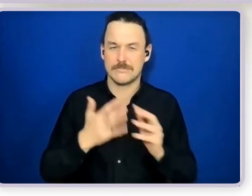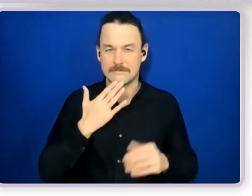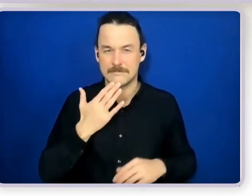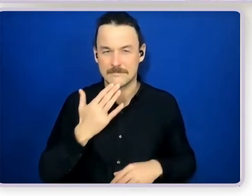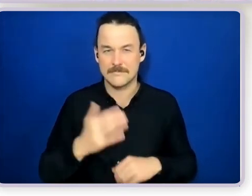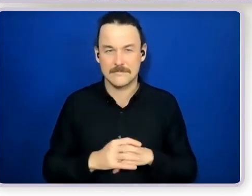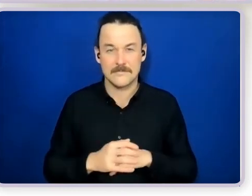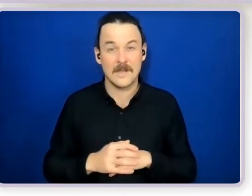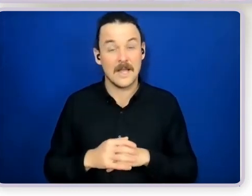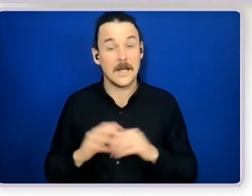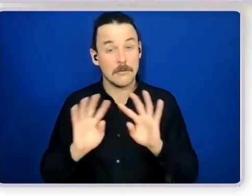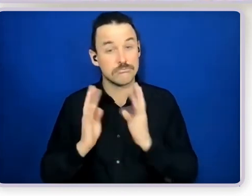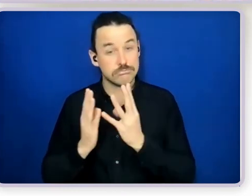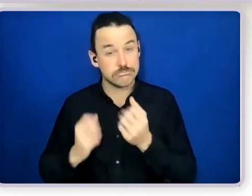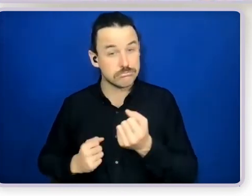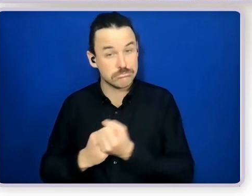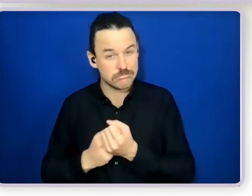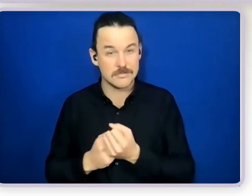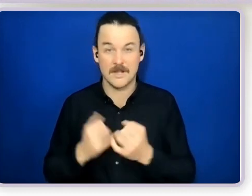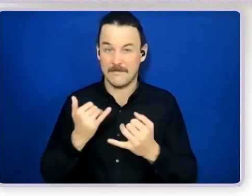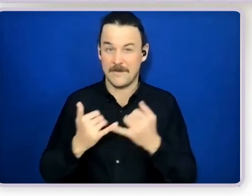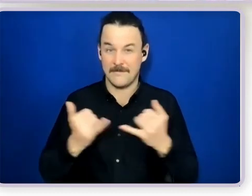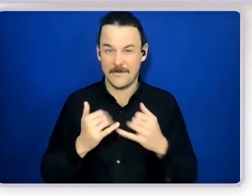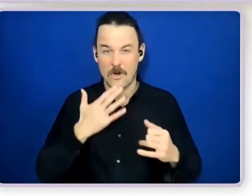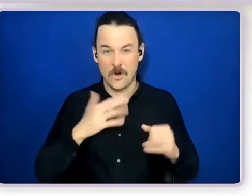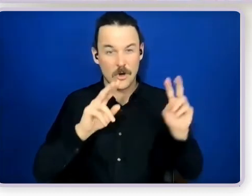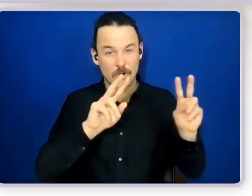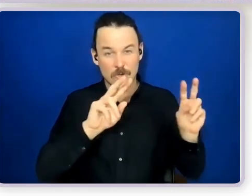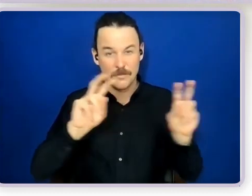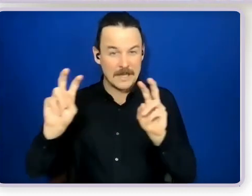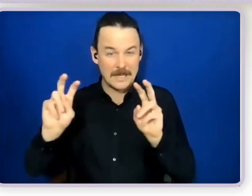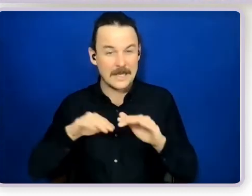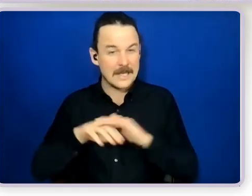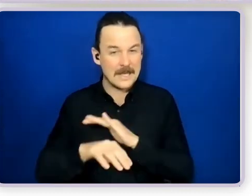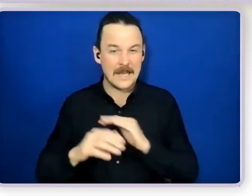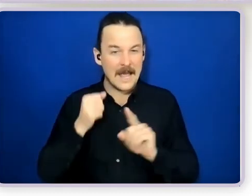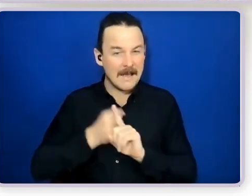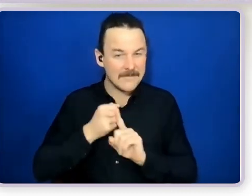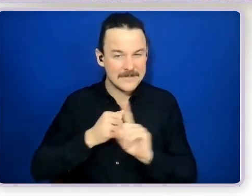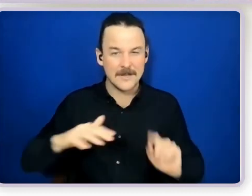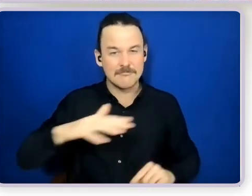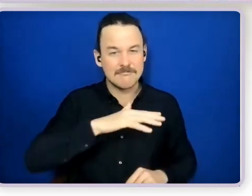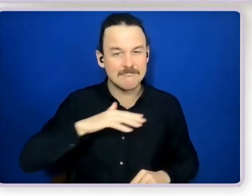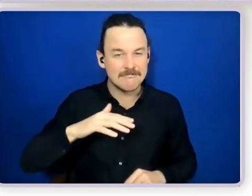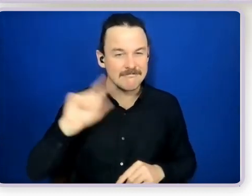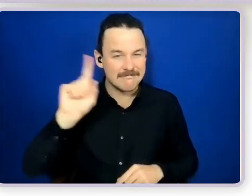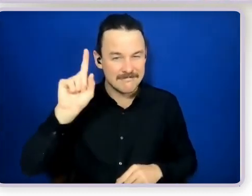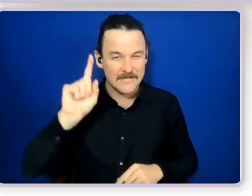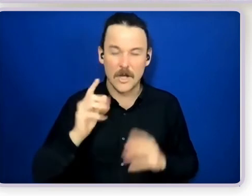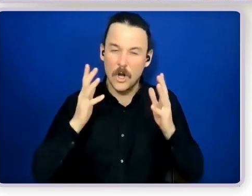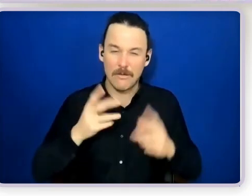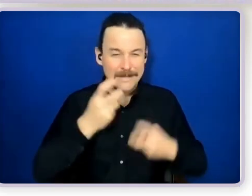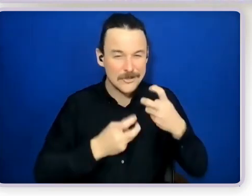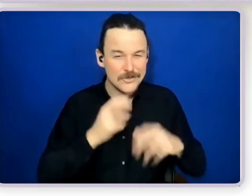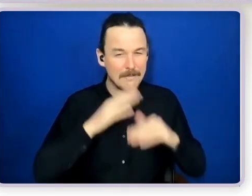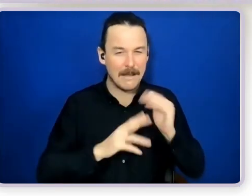in the advocacy sector at the moment we're experiencing so many issues and particularly around decision making support in the NDIS where